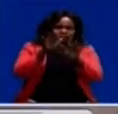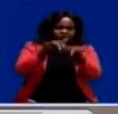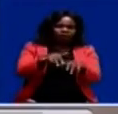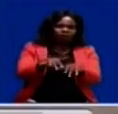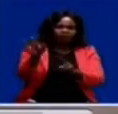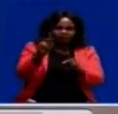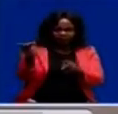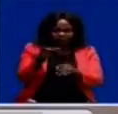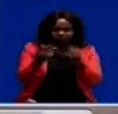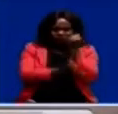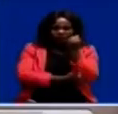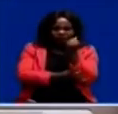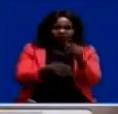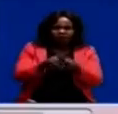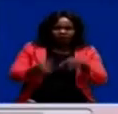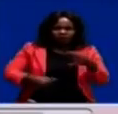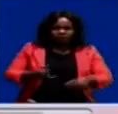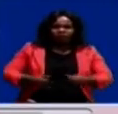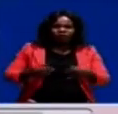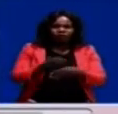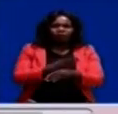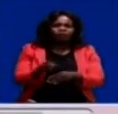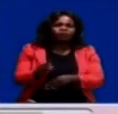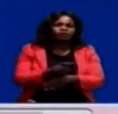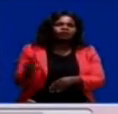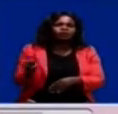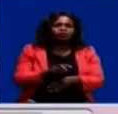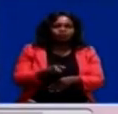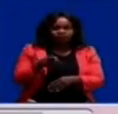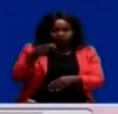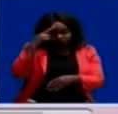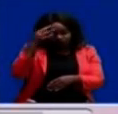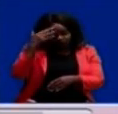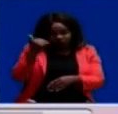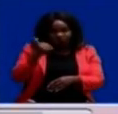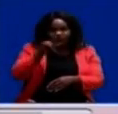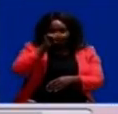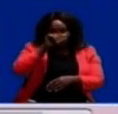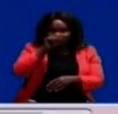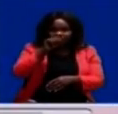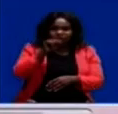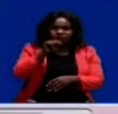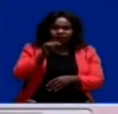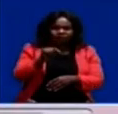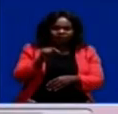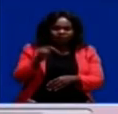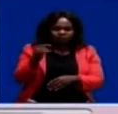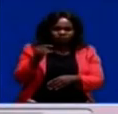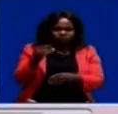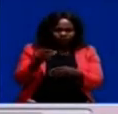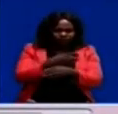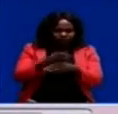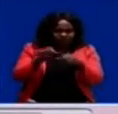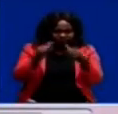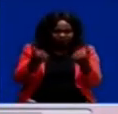countries also enjoy trade. It is for this reason that Livingston Cross-Border Traders Association Trade Information